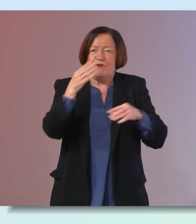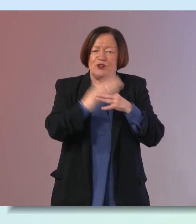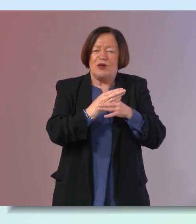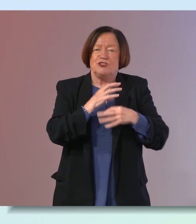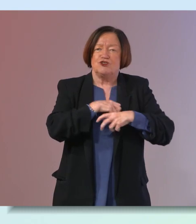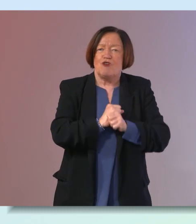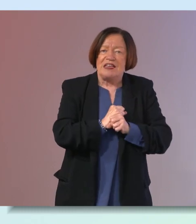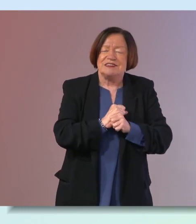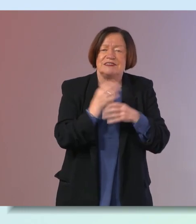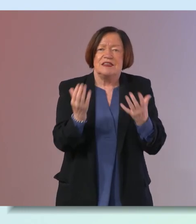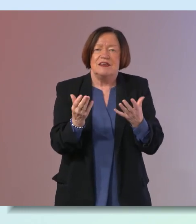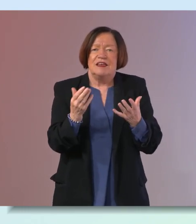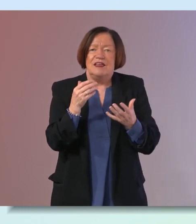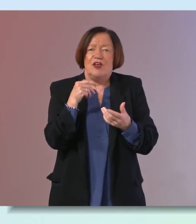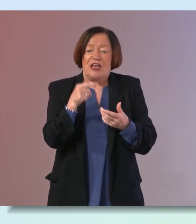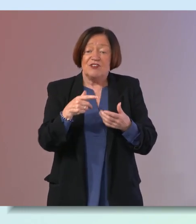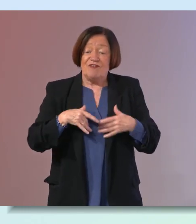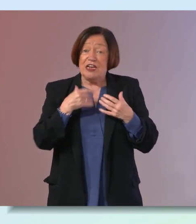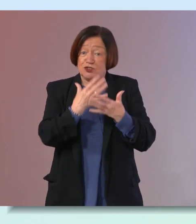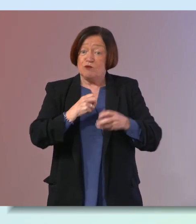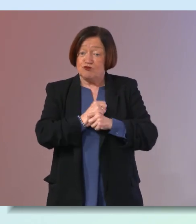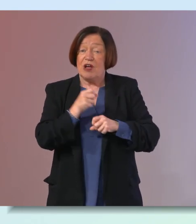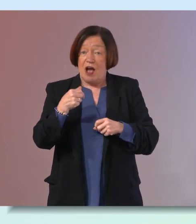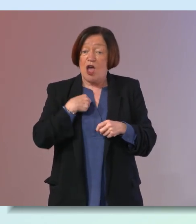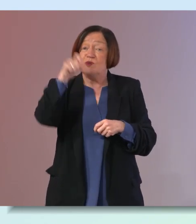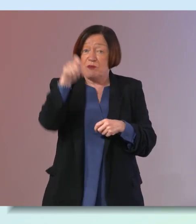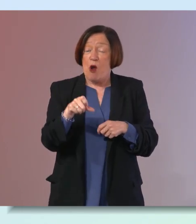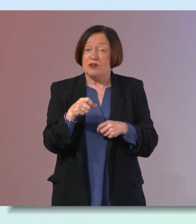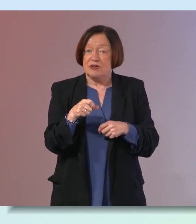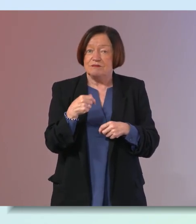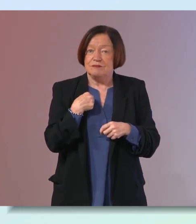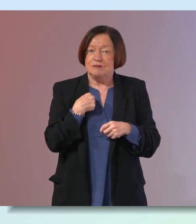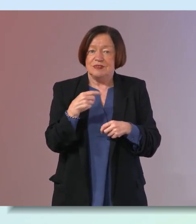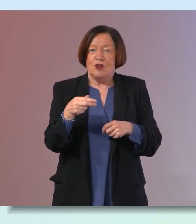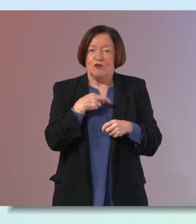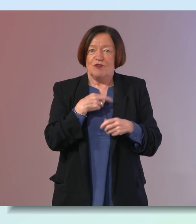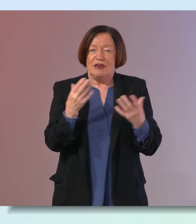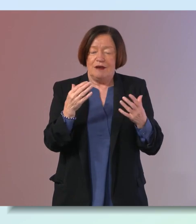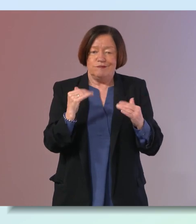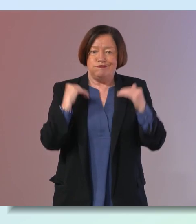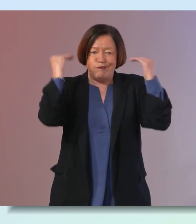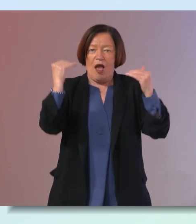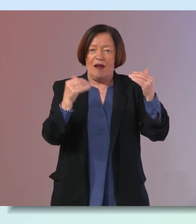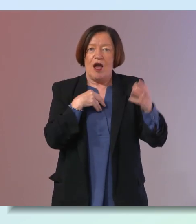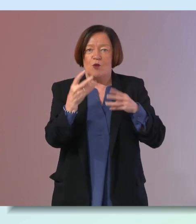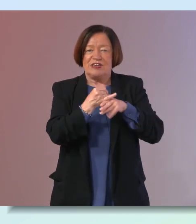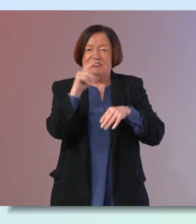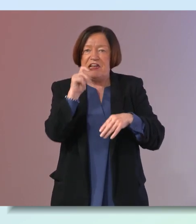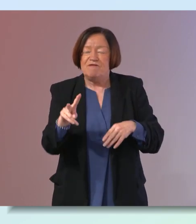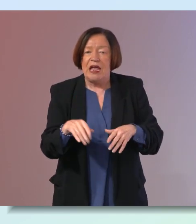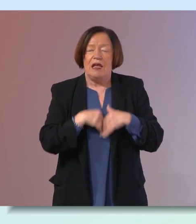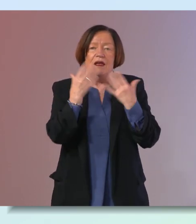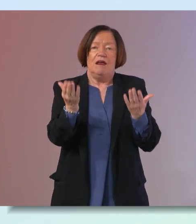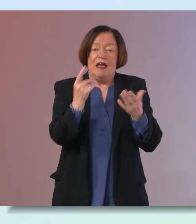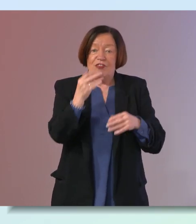anxious and is a certain amount of stress good for you because i know as a person i'm like really a high dough person at all times i work in tv i feel